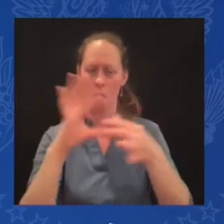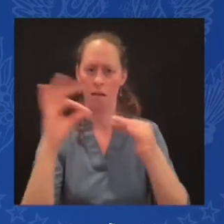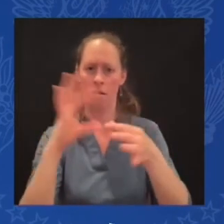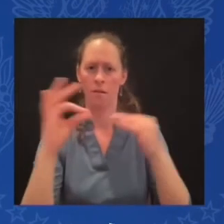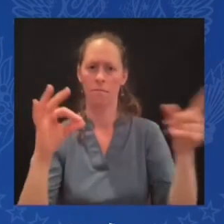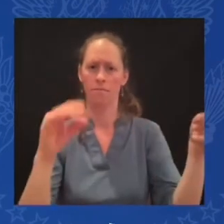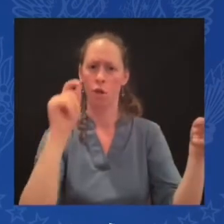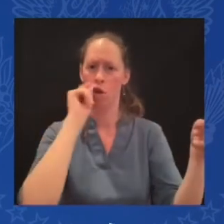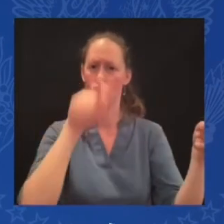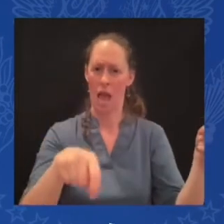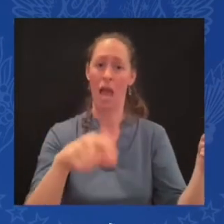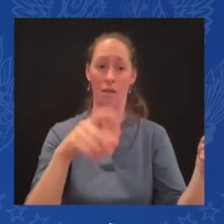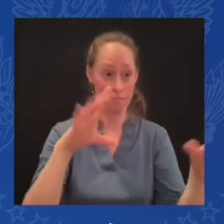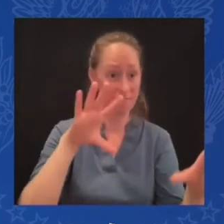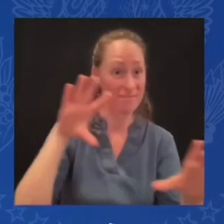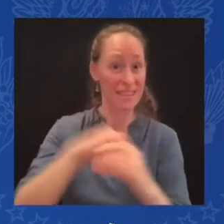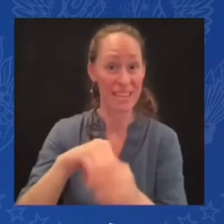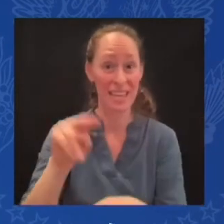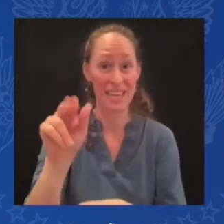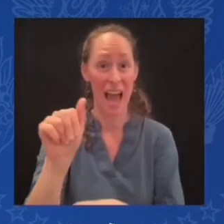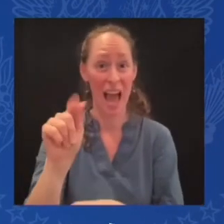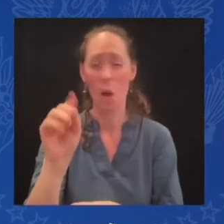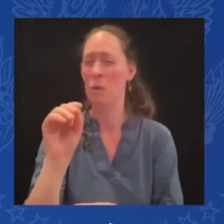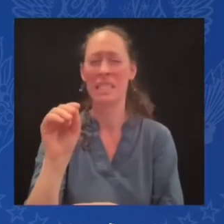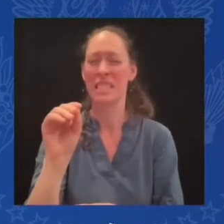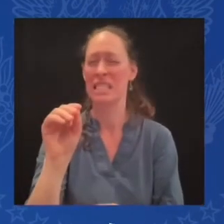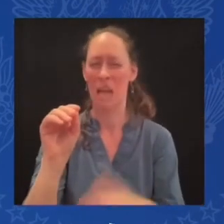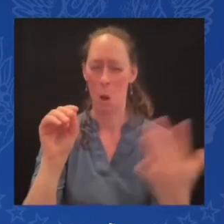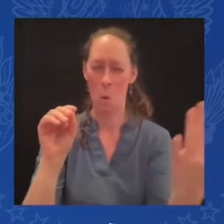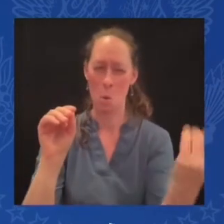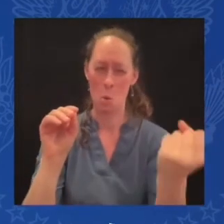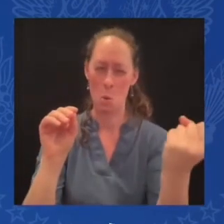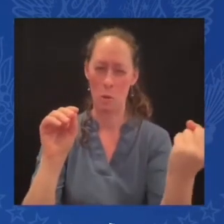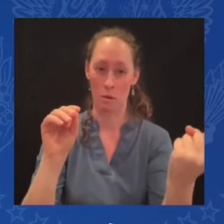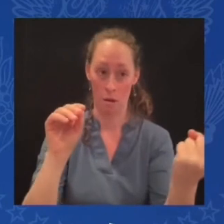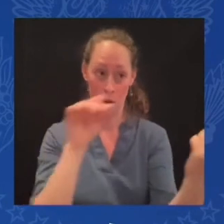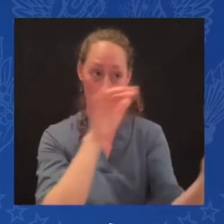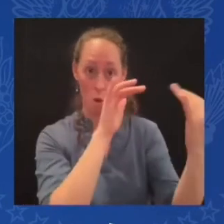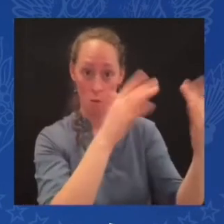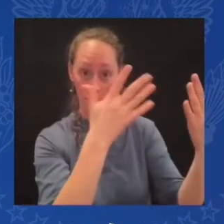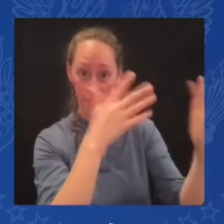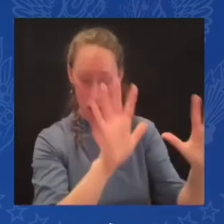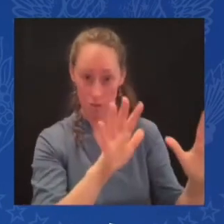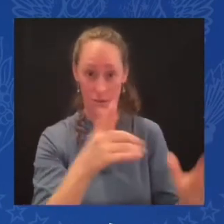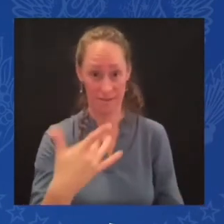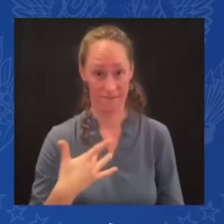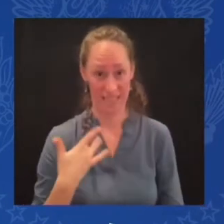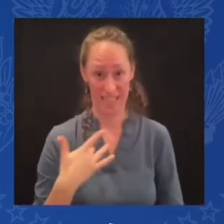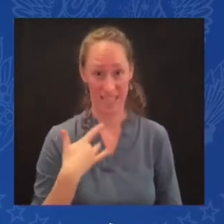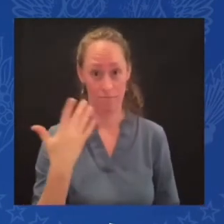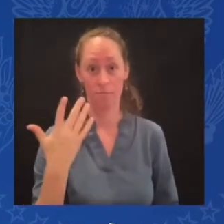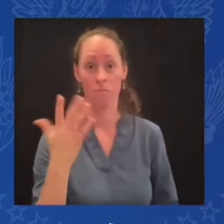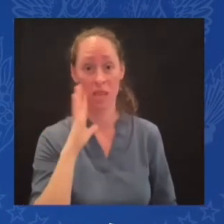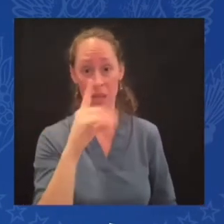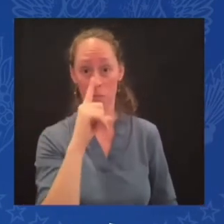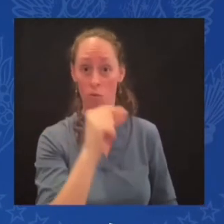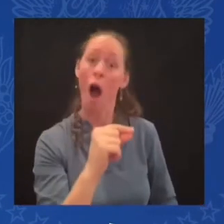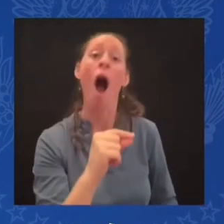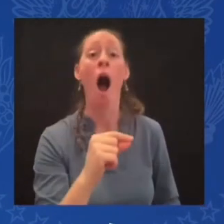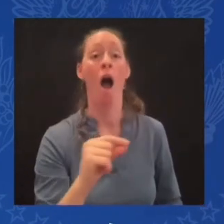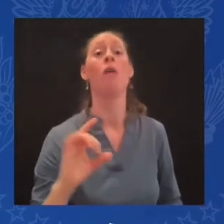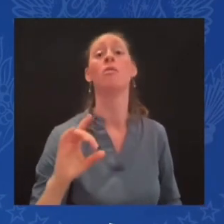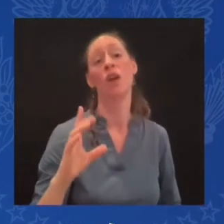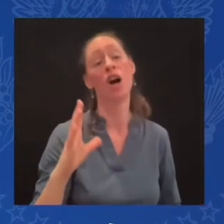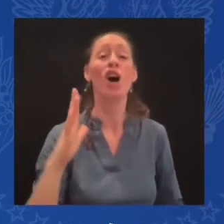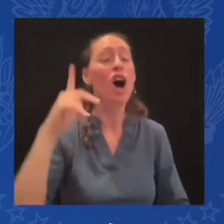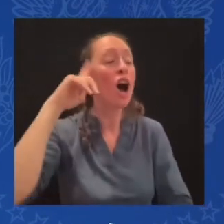motivate Putin to keep the war going or discourage him from entering peace negotiations? And is there a serious risk that this war could